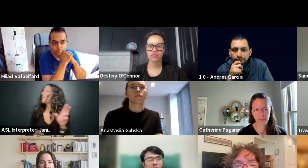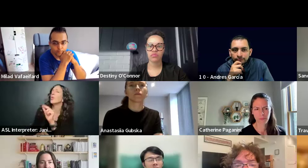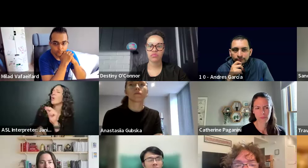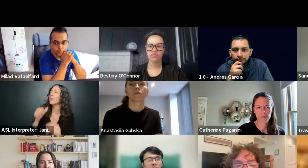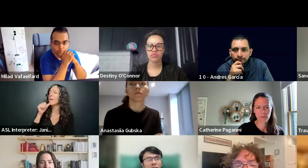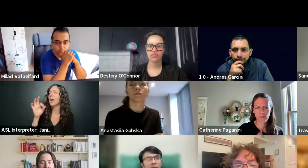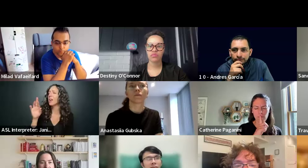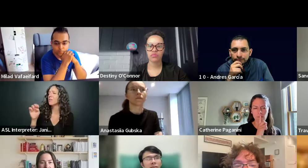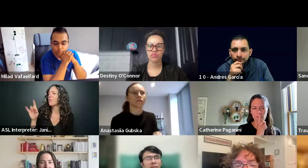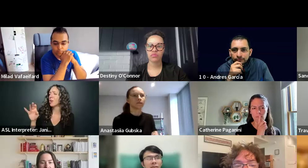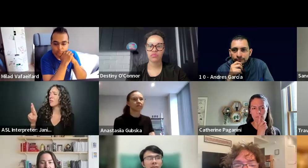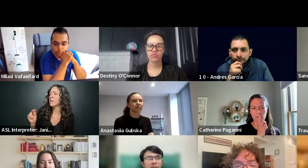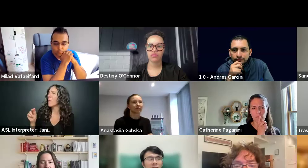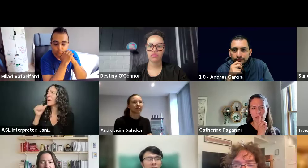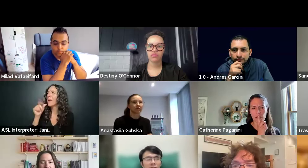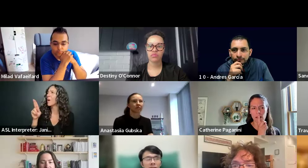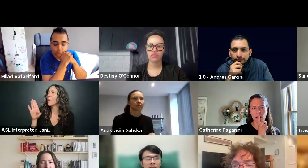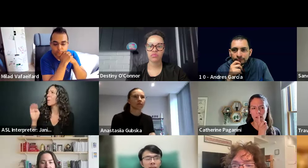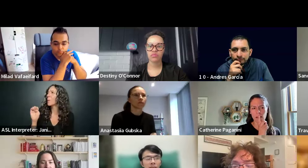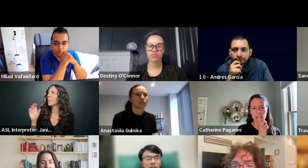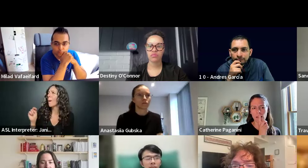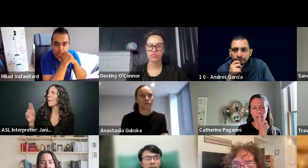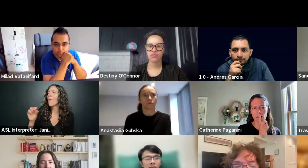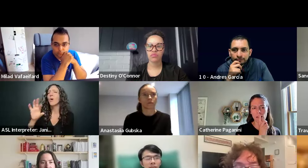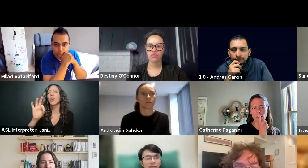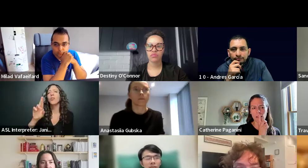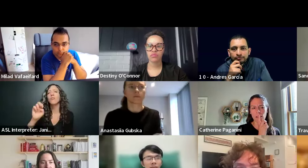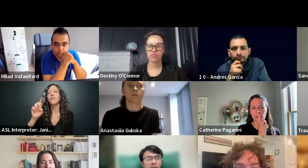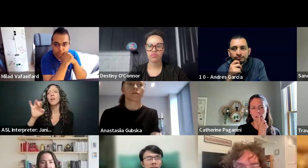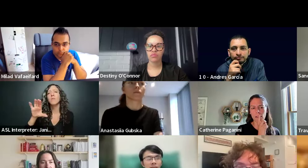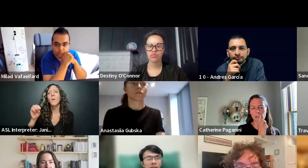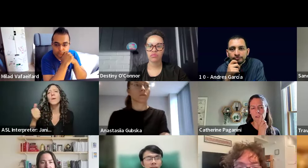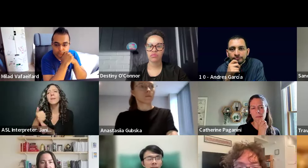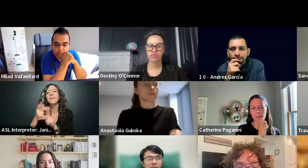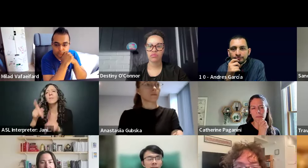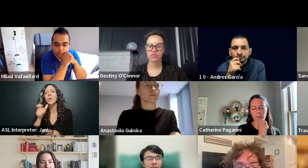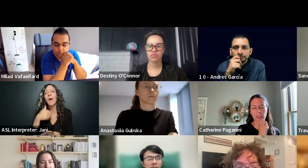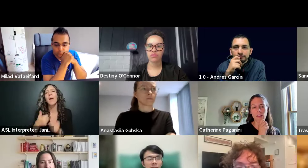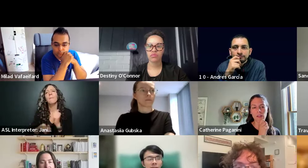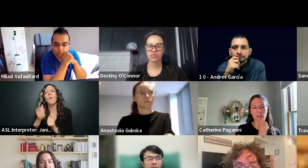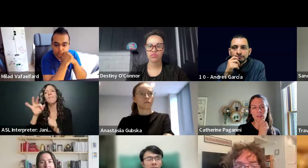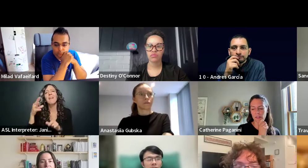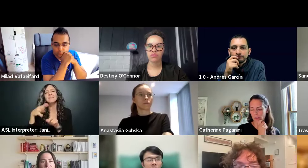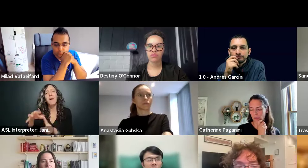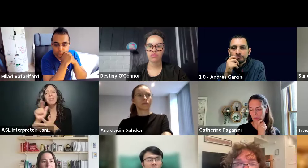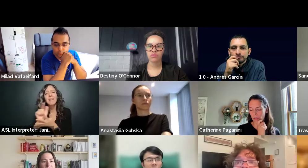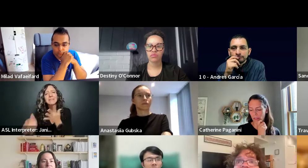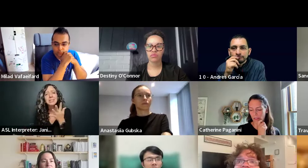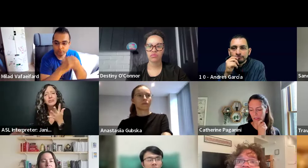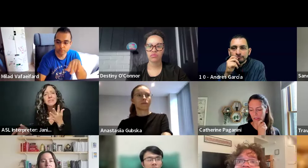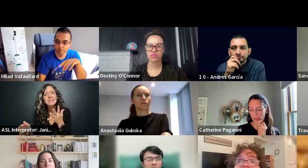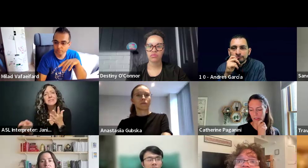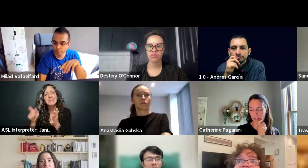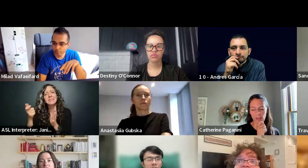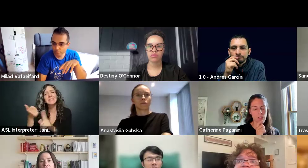no, not that co-chair of the CubeCon. Frederico is the person who basically writes most of the Spotlight series. Remember, let me ping you, let